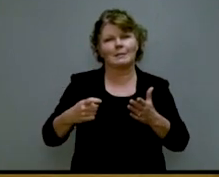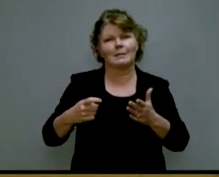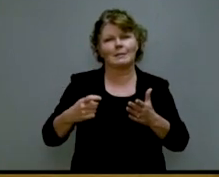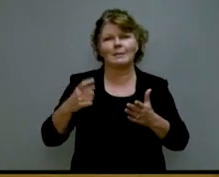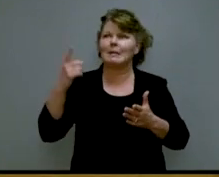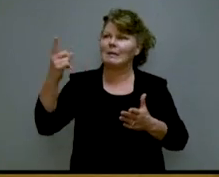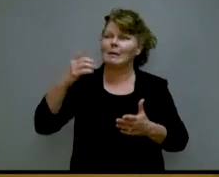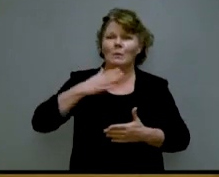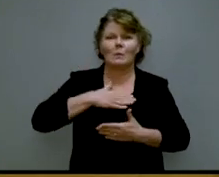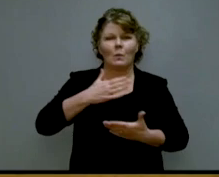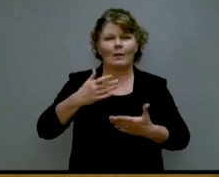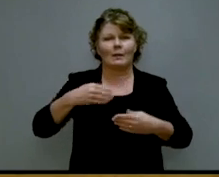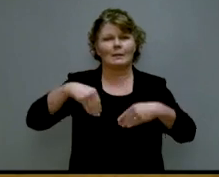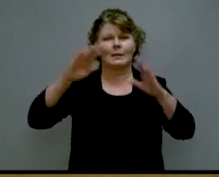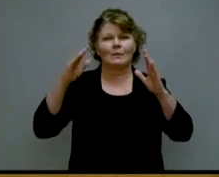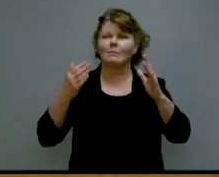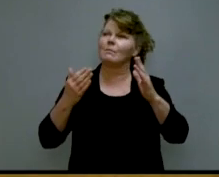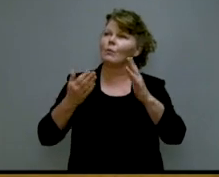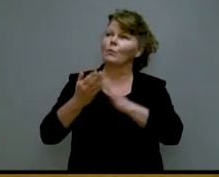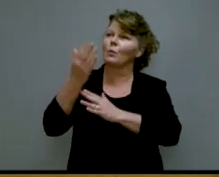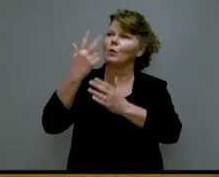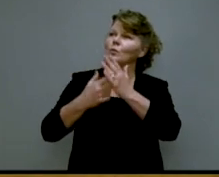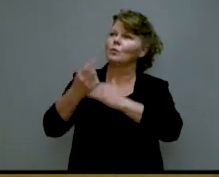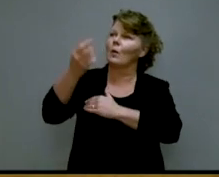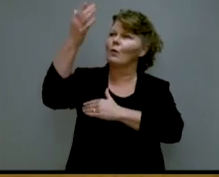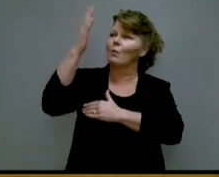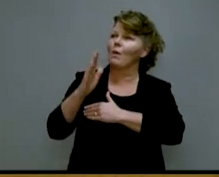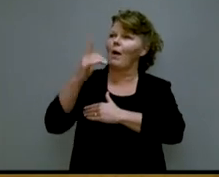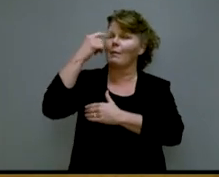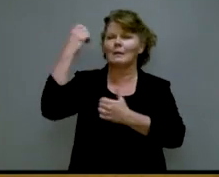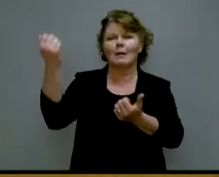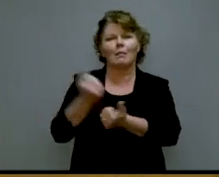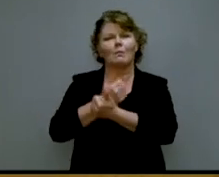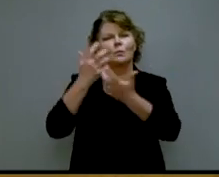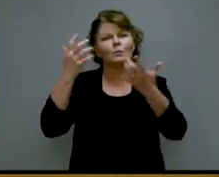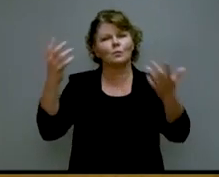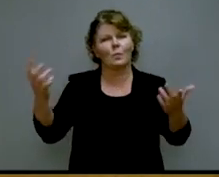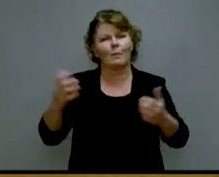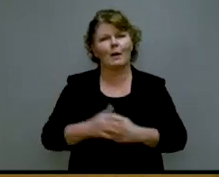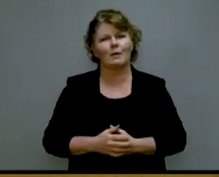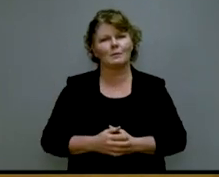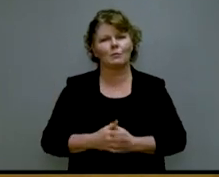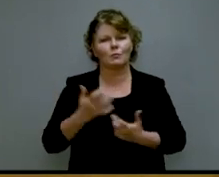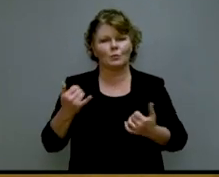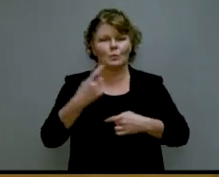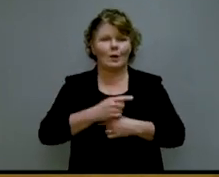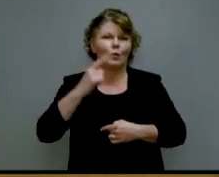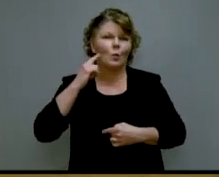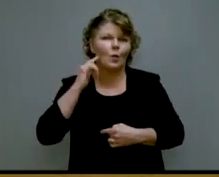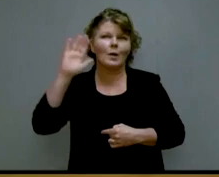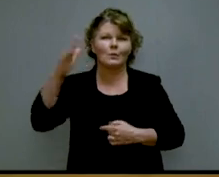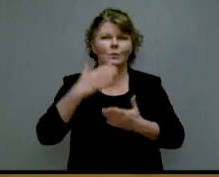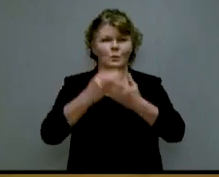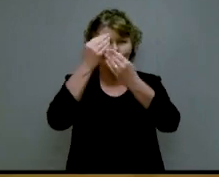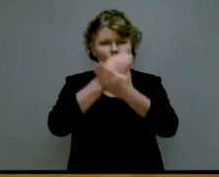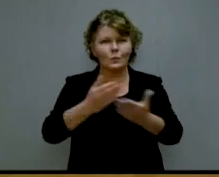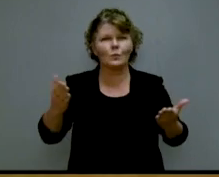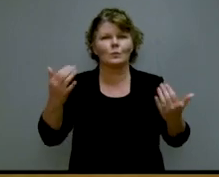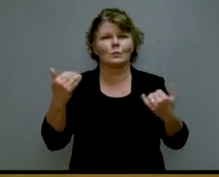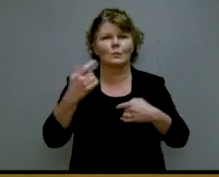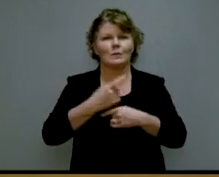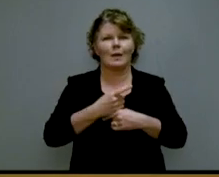willingly given by our triune God because He loves you so much. Today you have heard good news like this on our program.